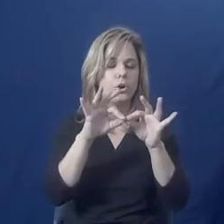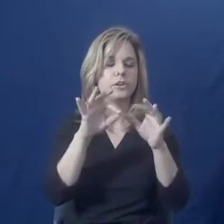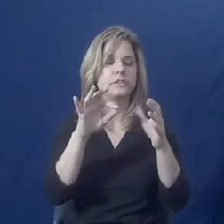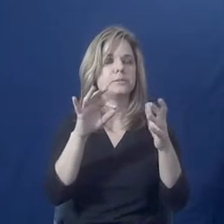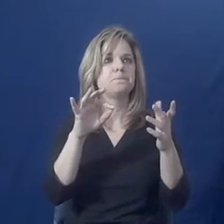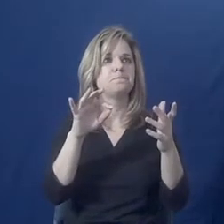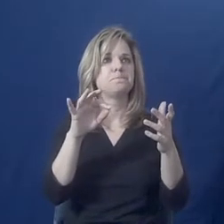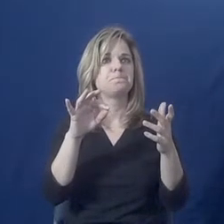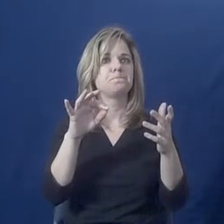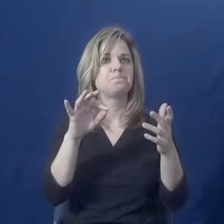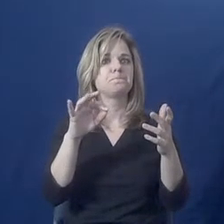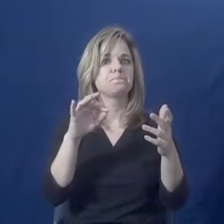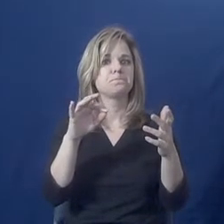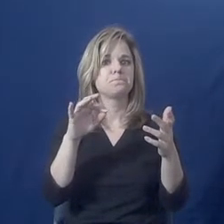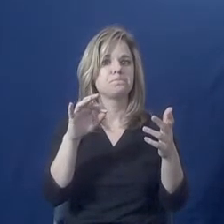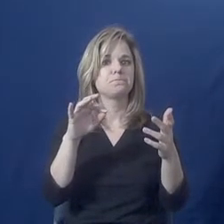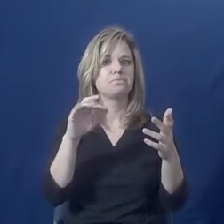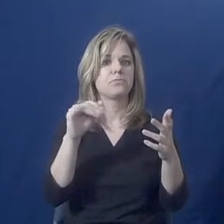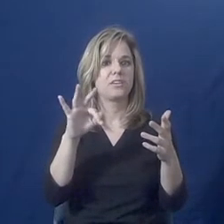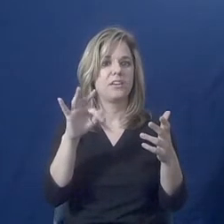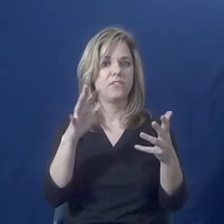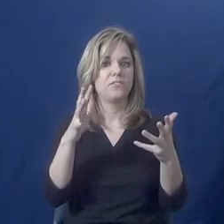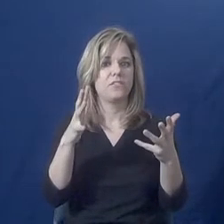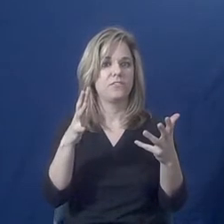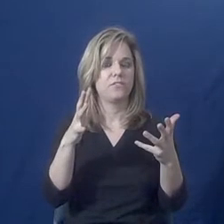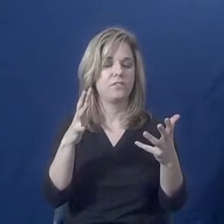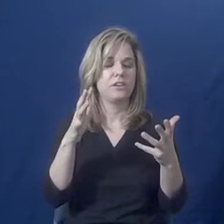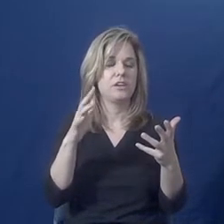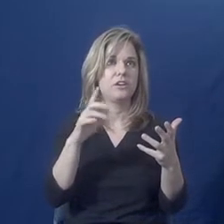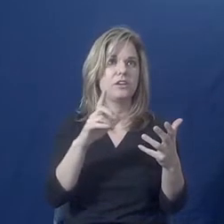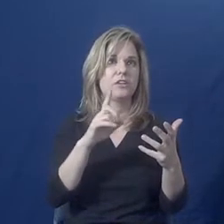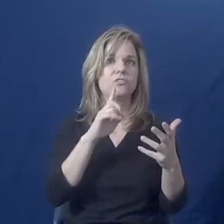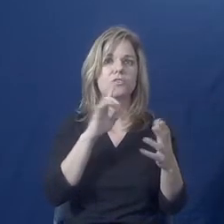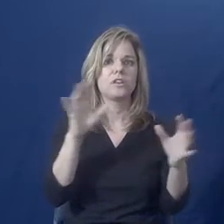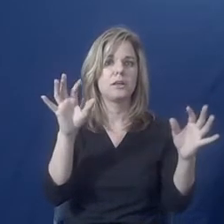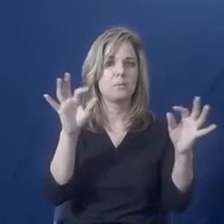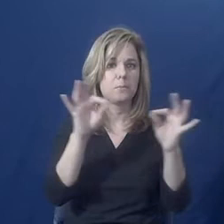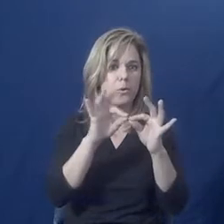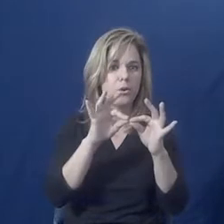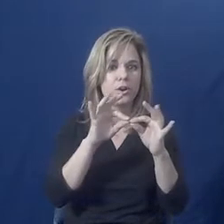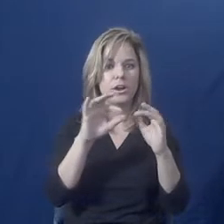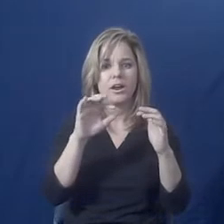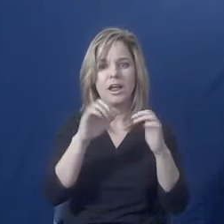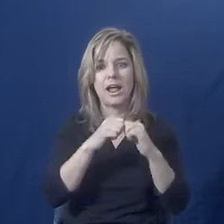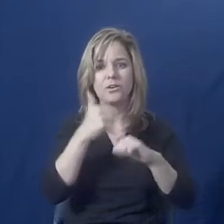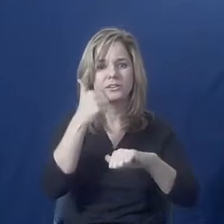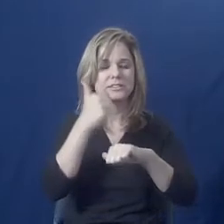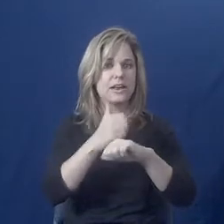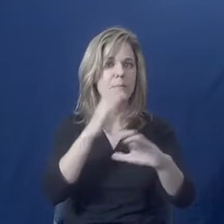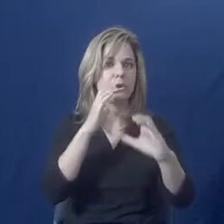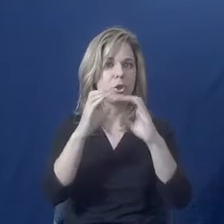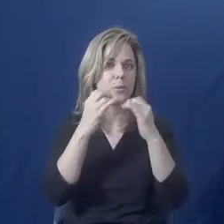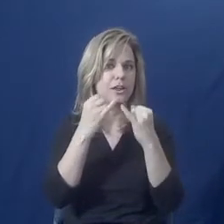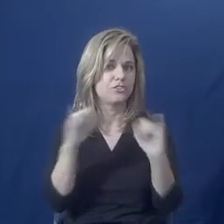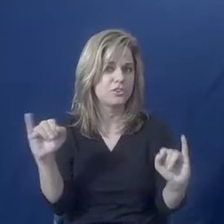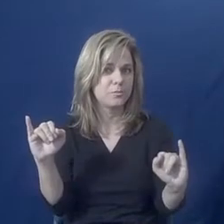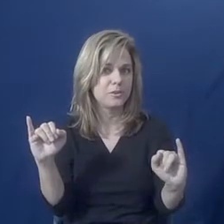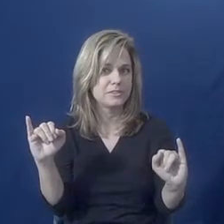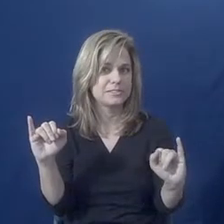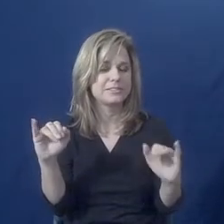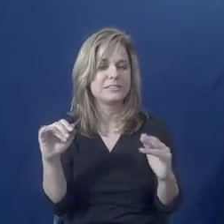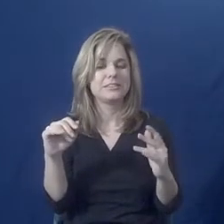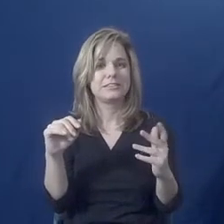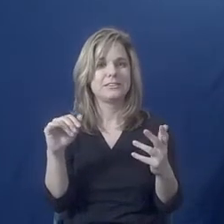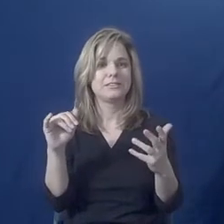access to other people like a communications device. But if that communications device is something that the